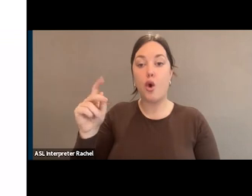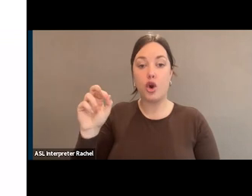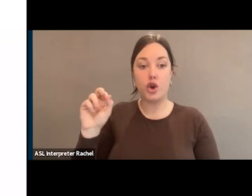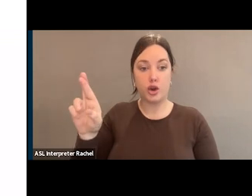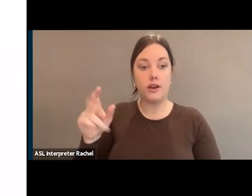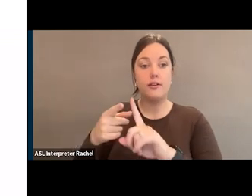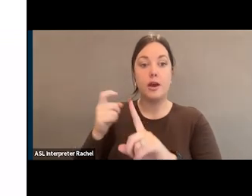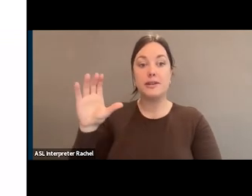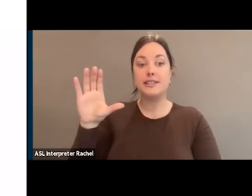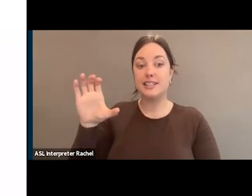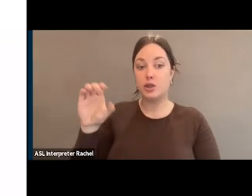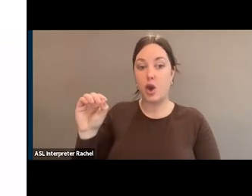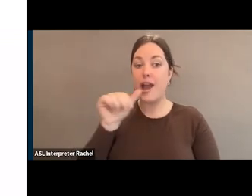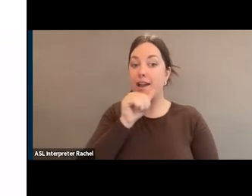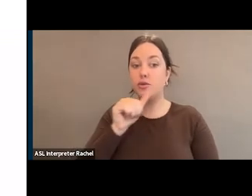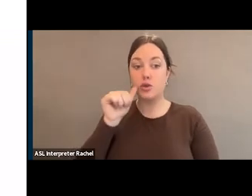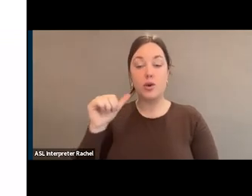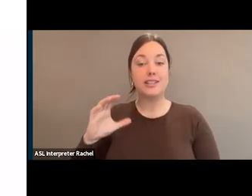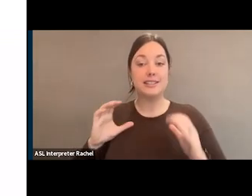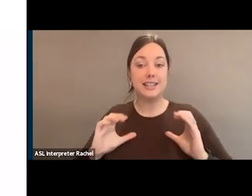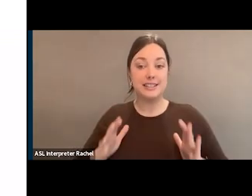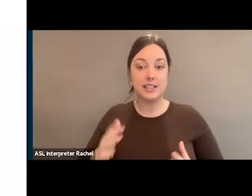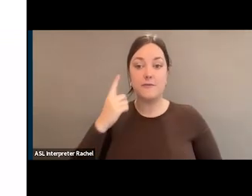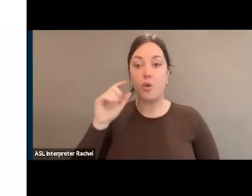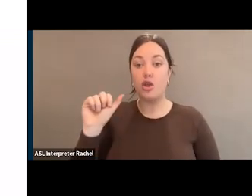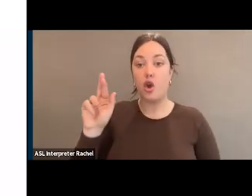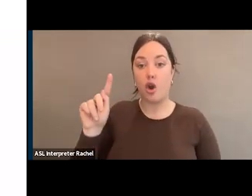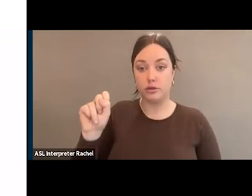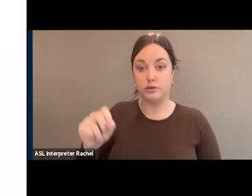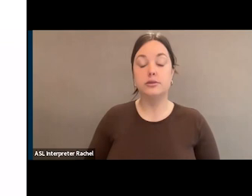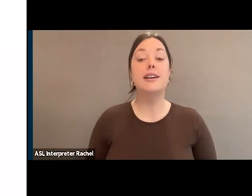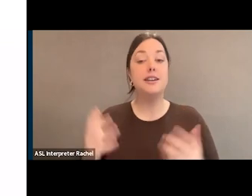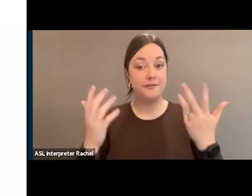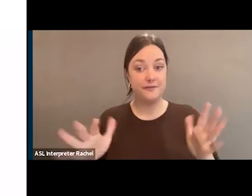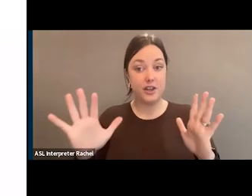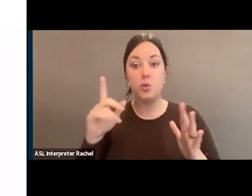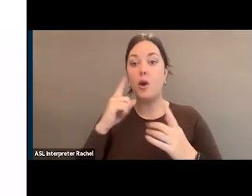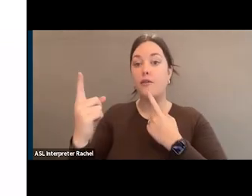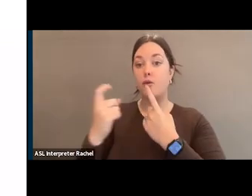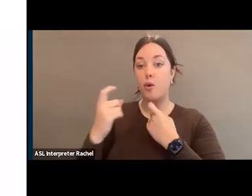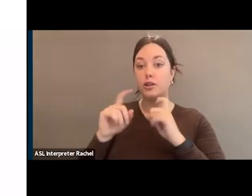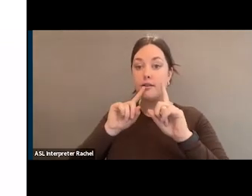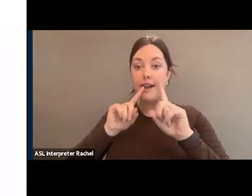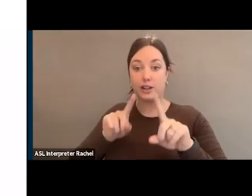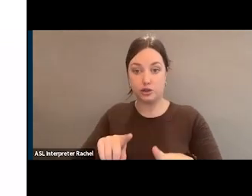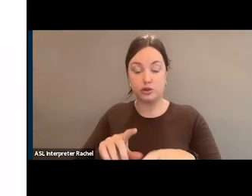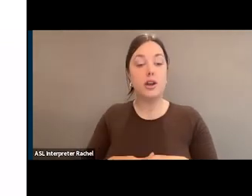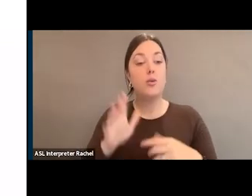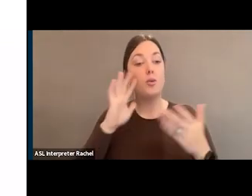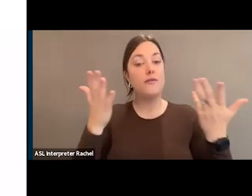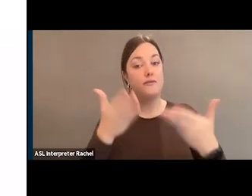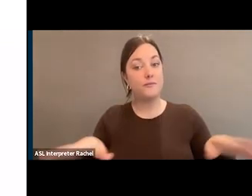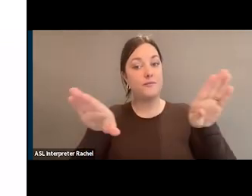And as I mentioned, that will be followed with a Q&A. And then we will conclude our webinar